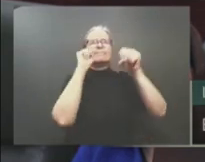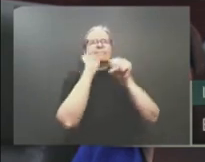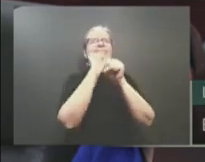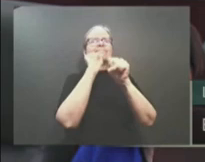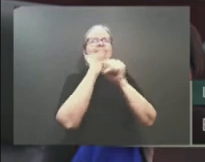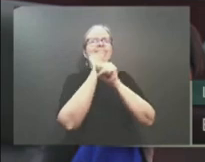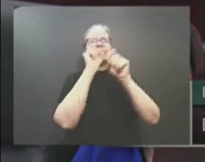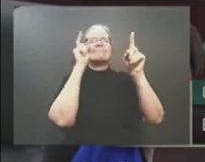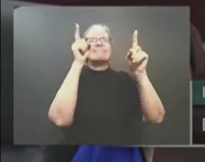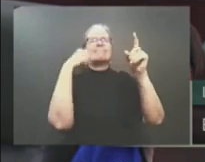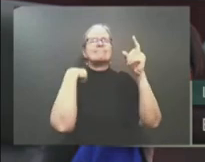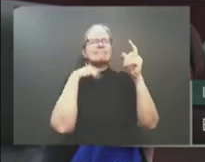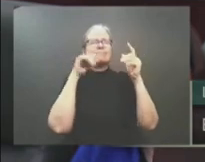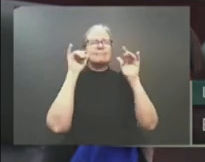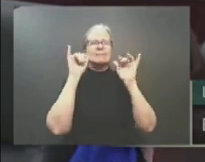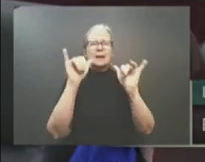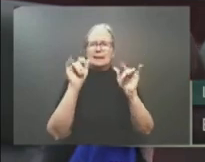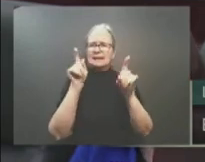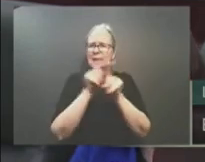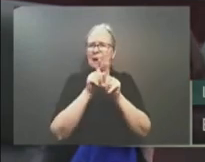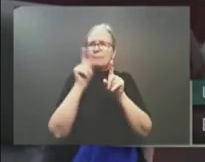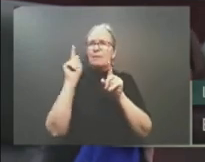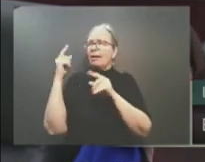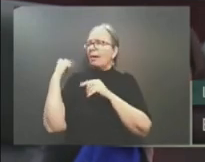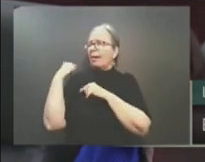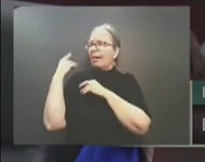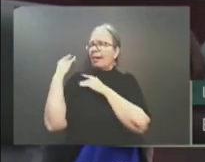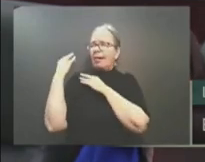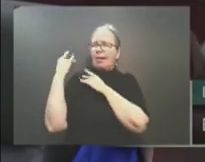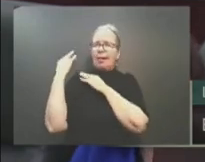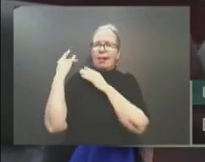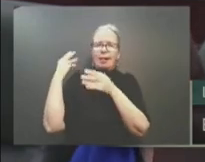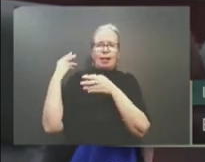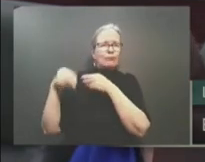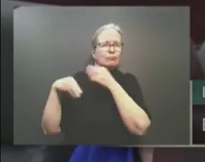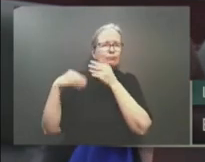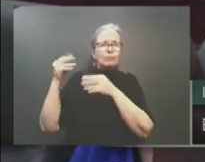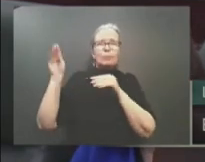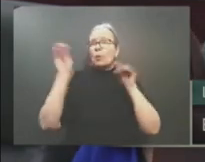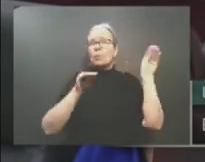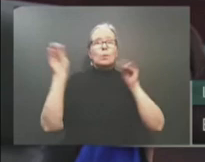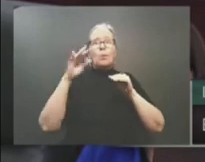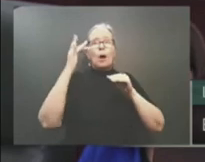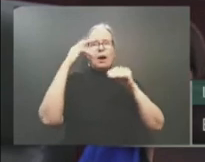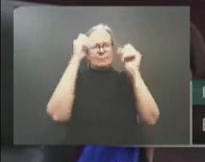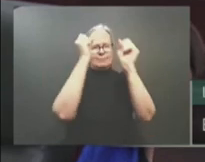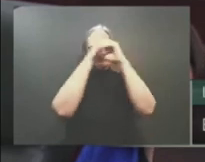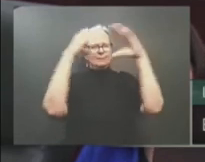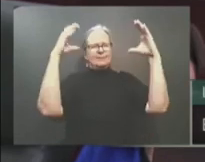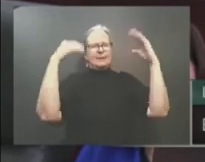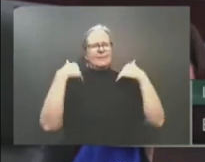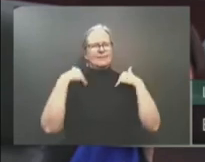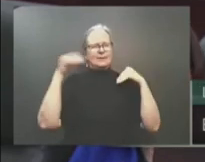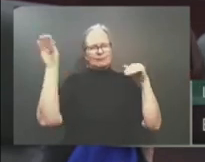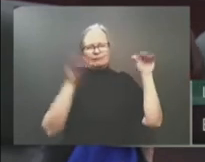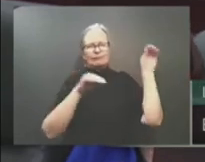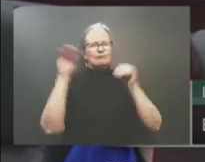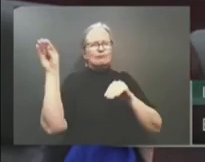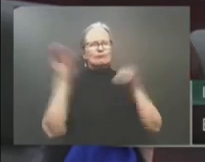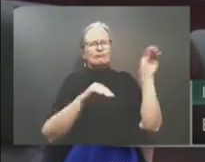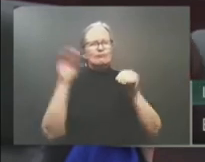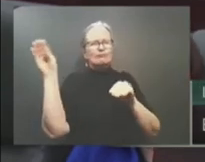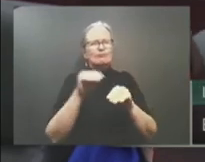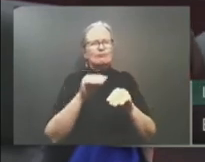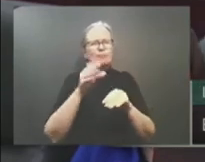sacrificed much, and built a home and a life for their family in a place where opportunities abound, in a province where family,